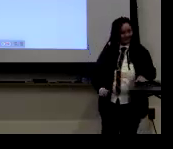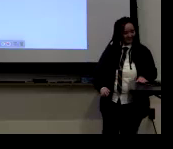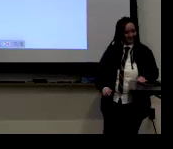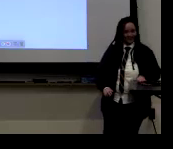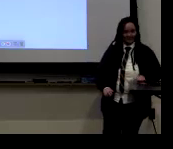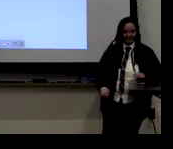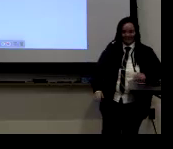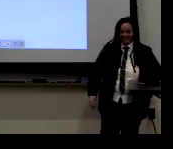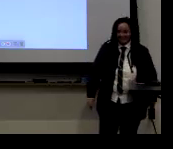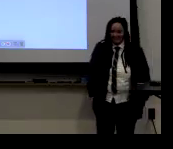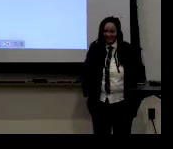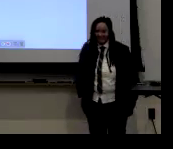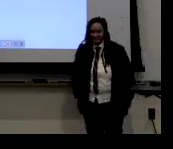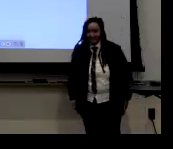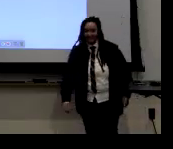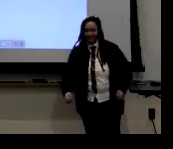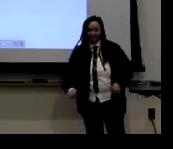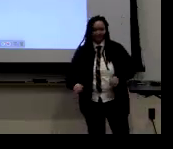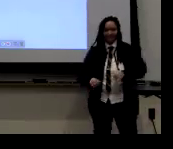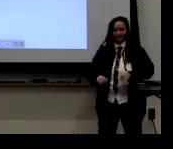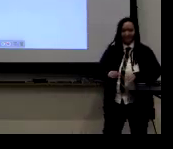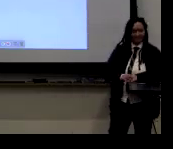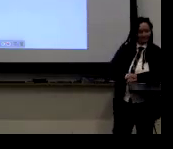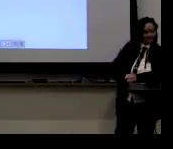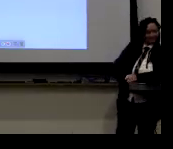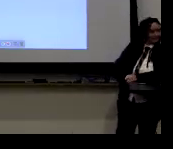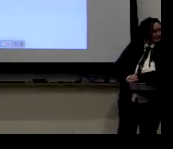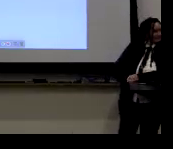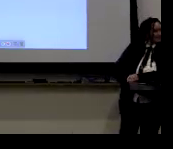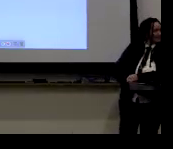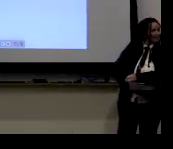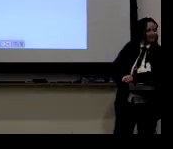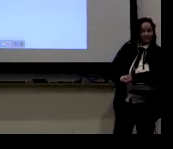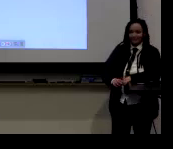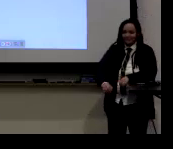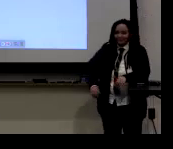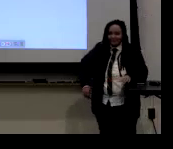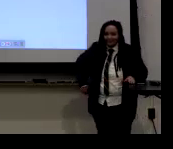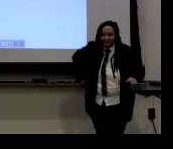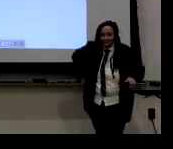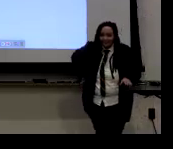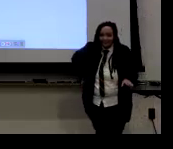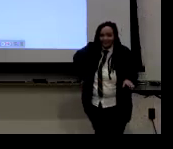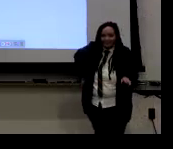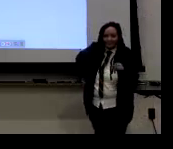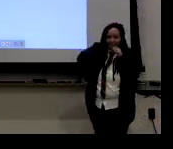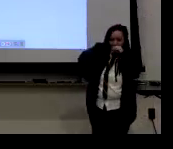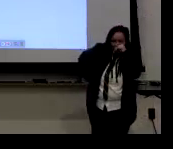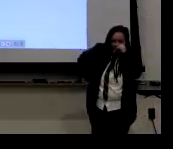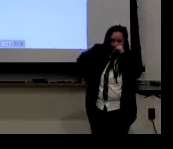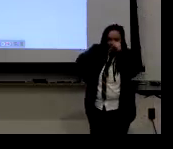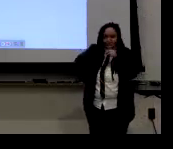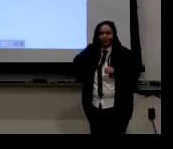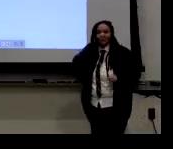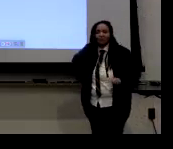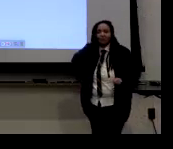Okay, we have another question on Zoom. A lot of people showed up on Zoom today because of the weather. So, Savoia Davis,